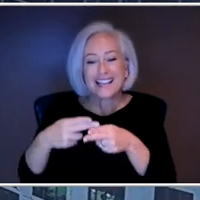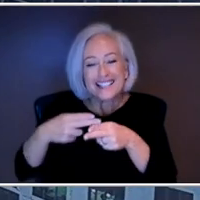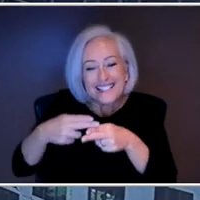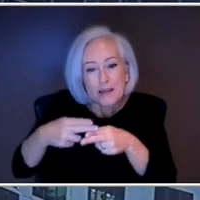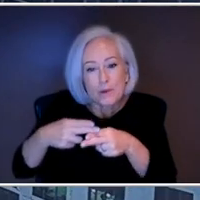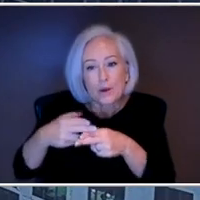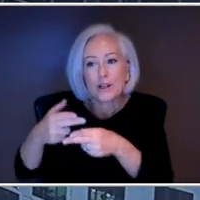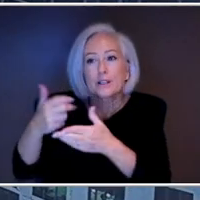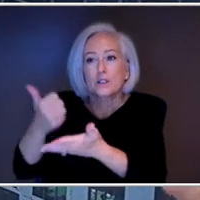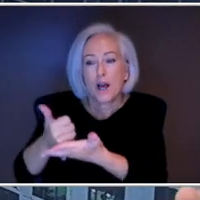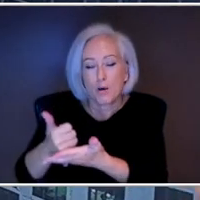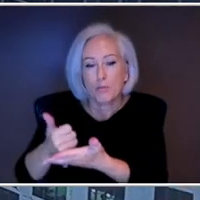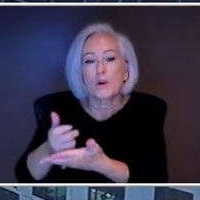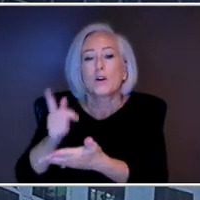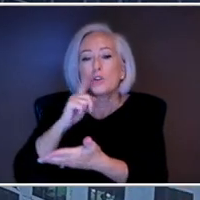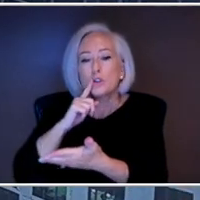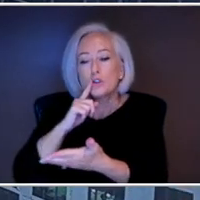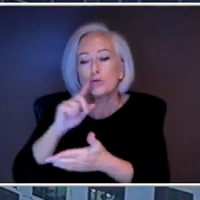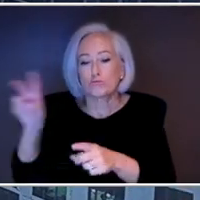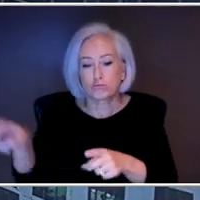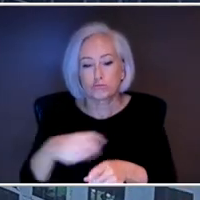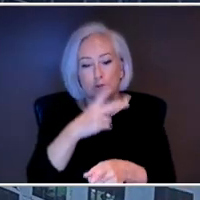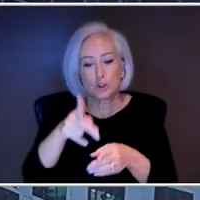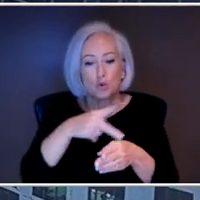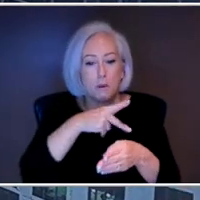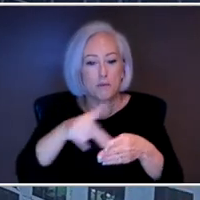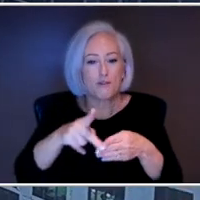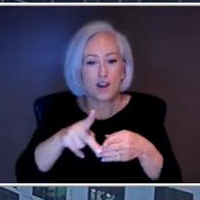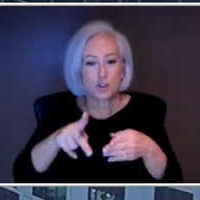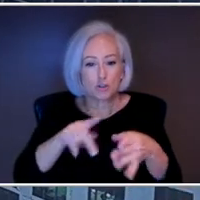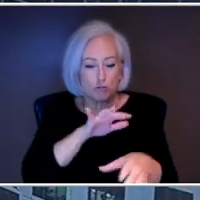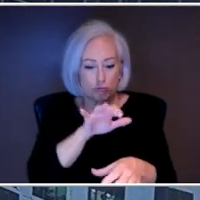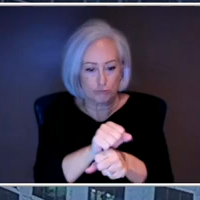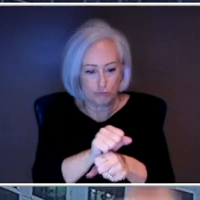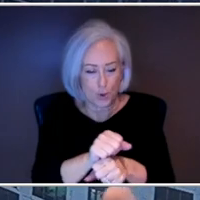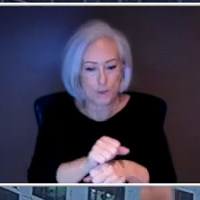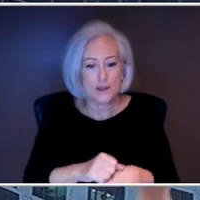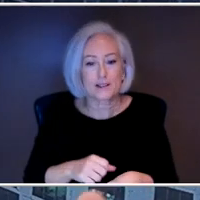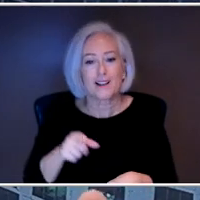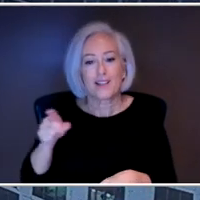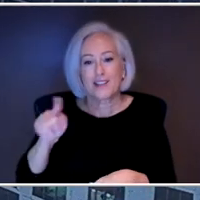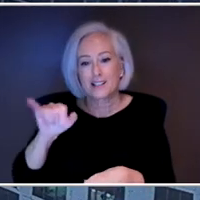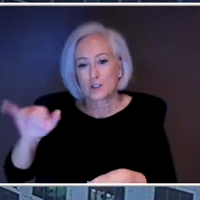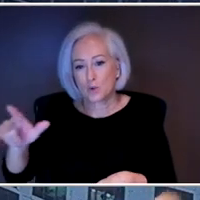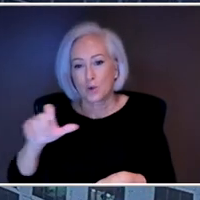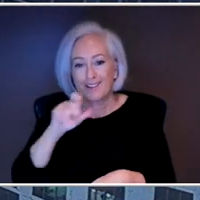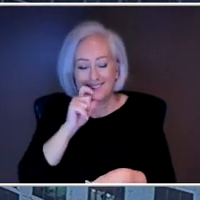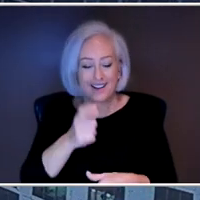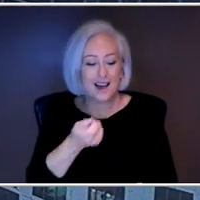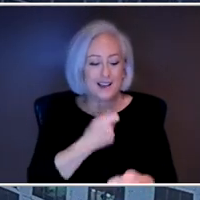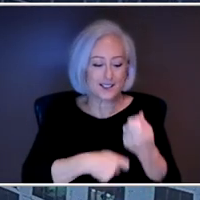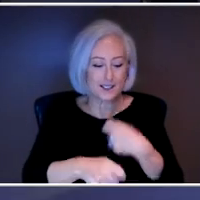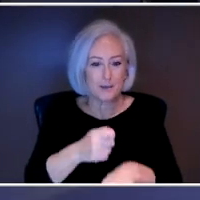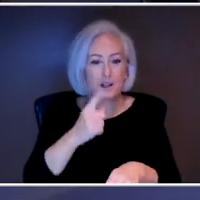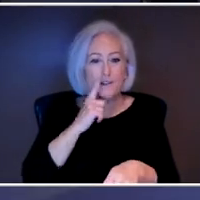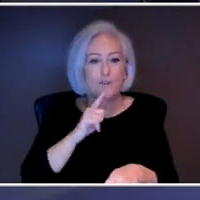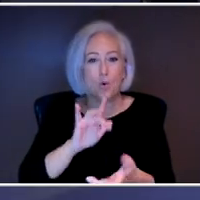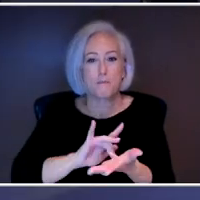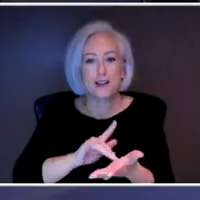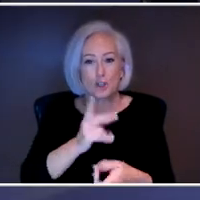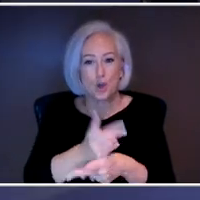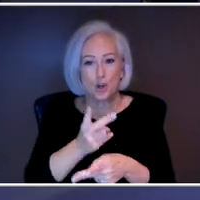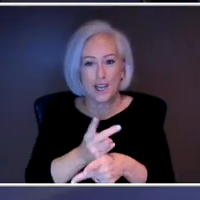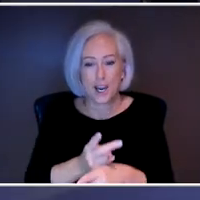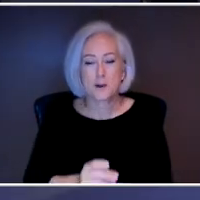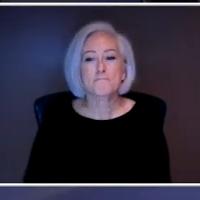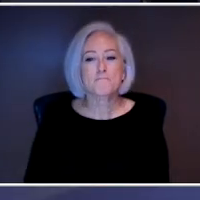need. And so it is a tool, and we just want to make sure that people know they're using it as a tool and not as a substitution for actual medical care. Quick response to that, because we brought